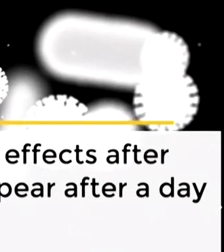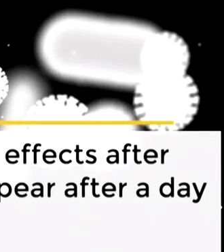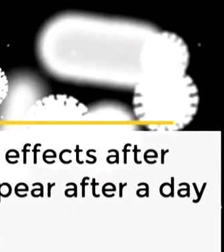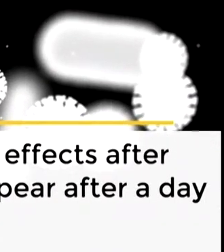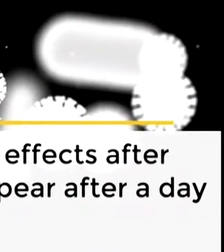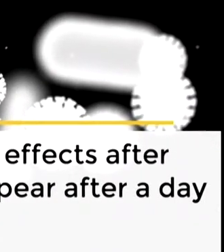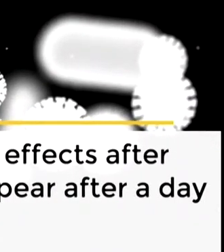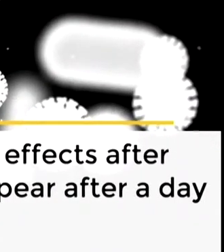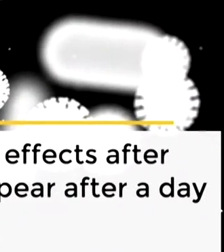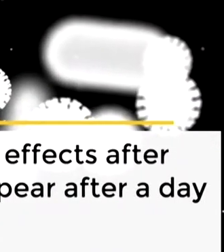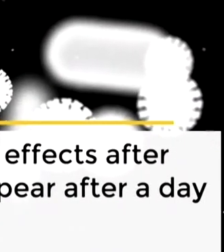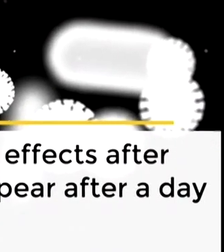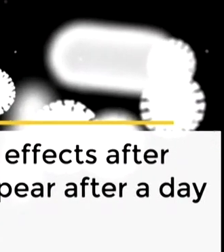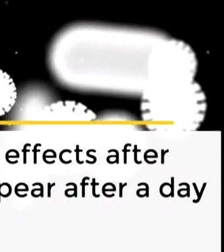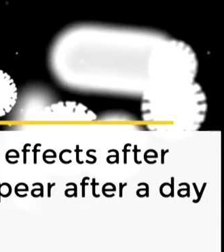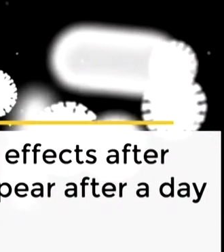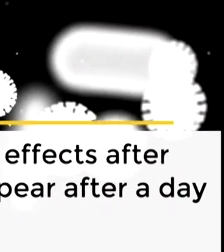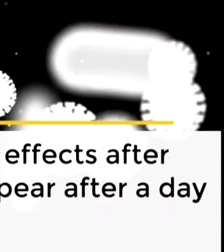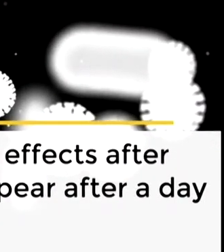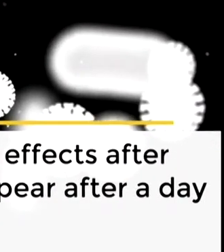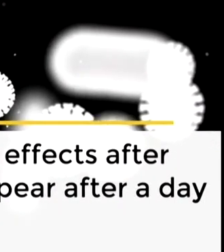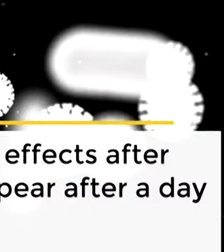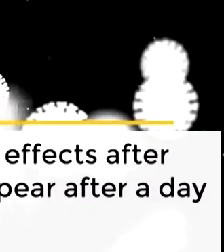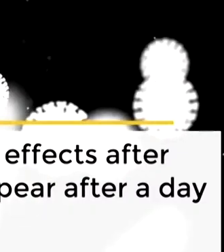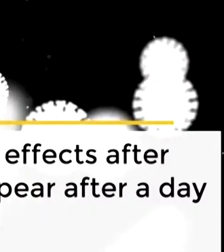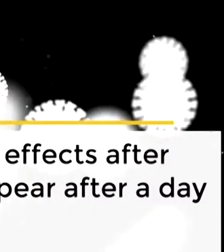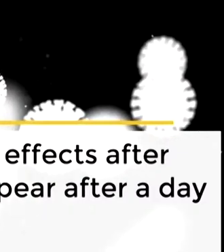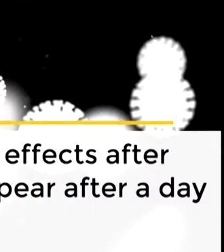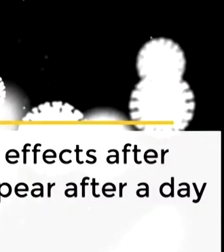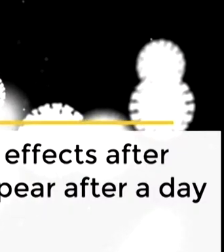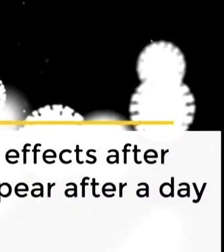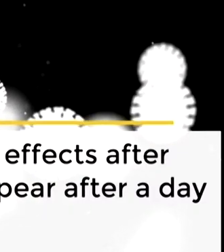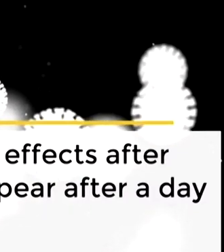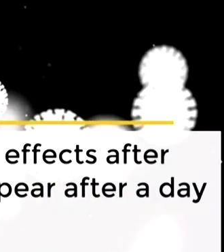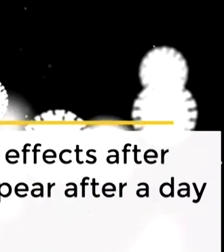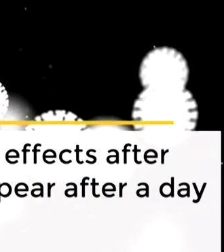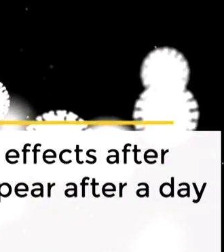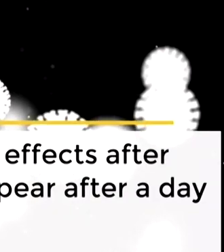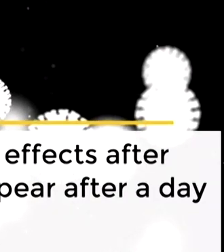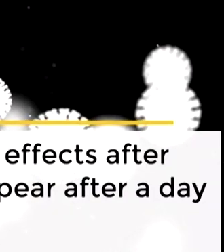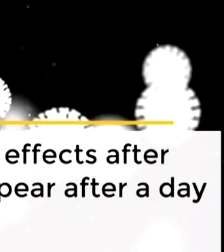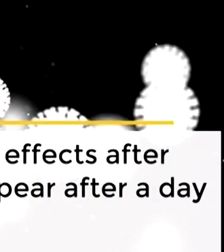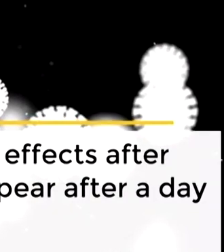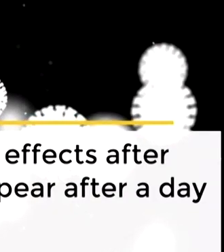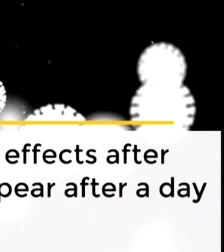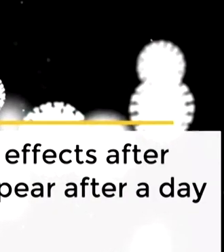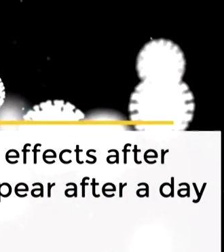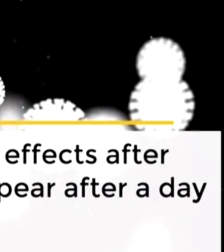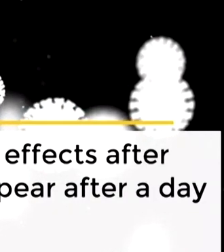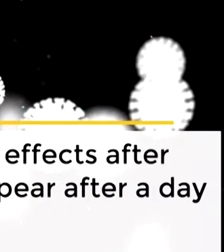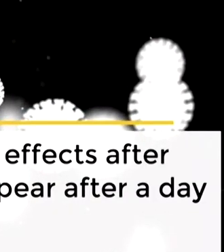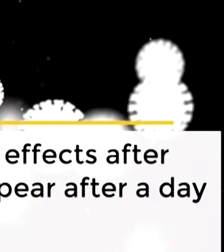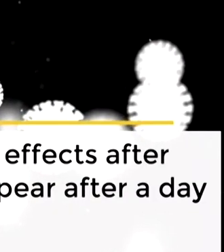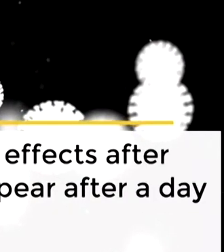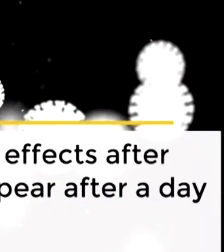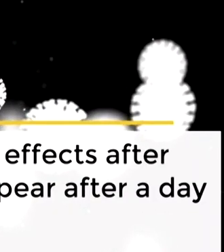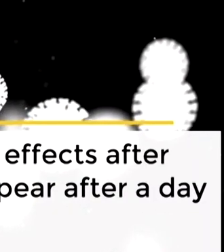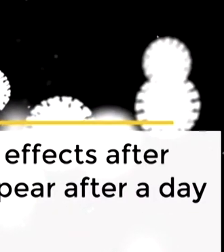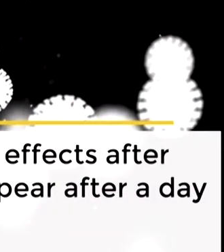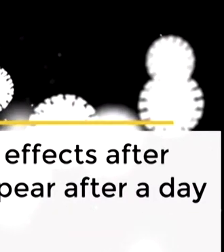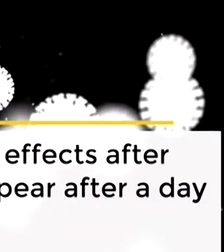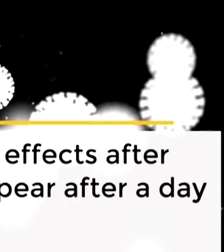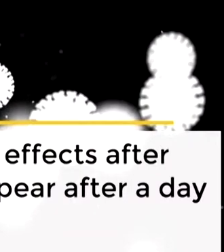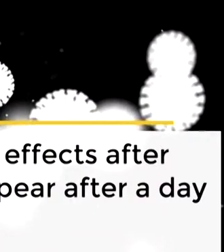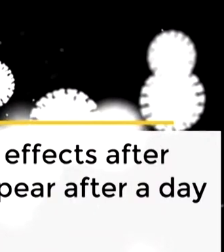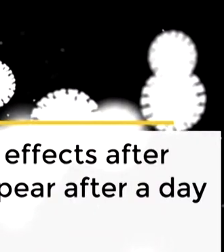side effects after the second dose, but they will disappear after a day or two. Think of it this way. The body's response